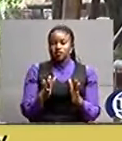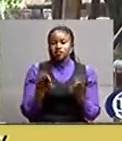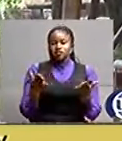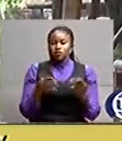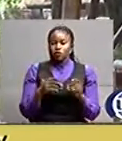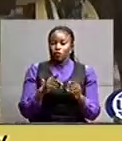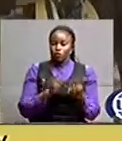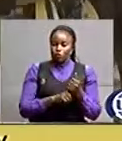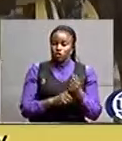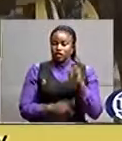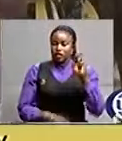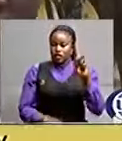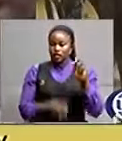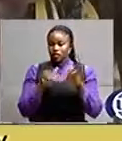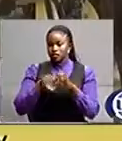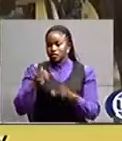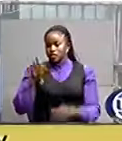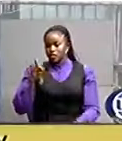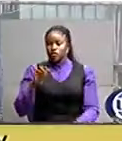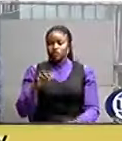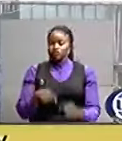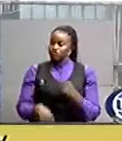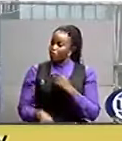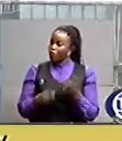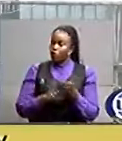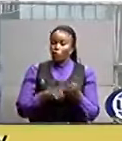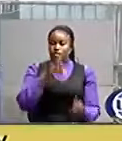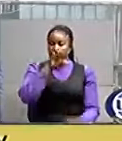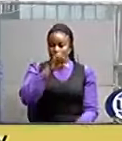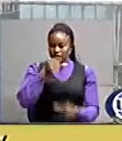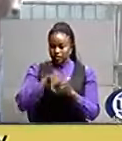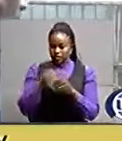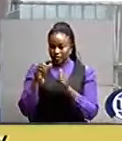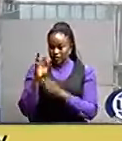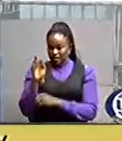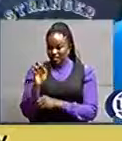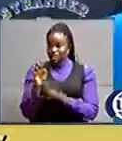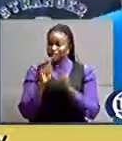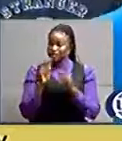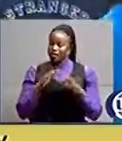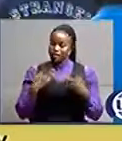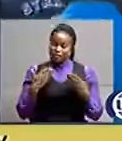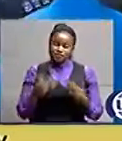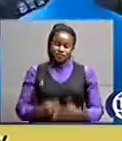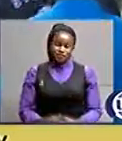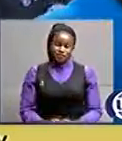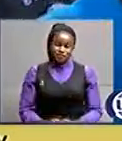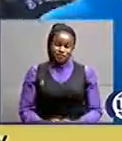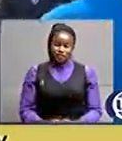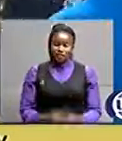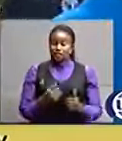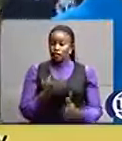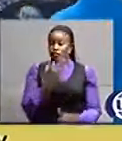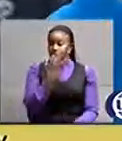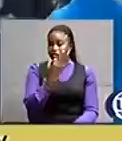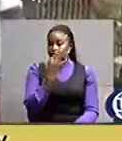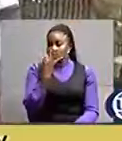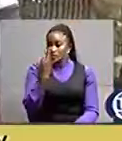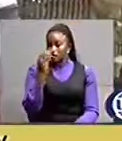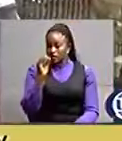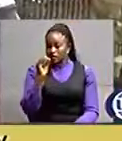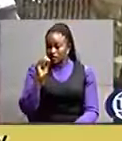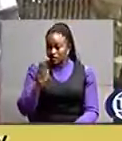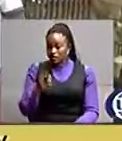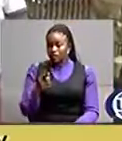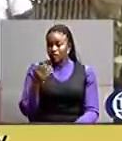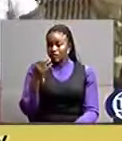88, and I got 98, I I'm very happy. At least 330,500